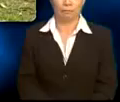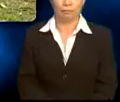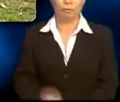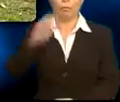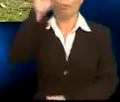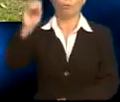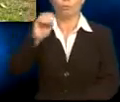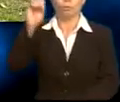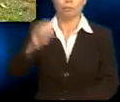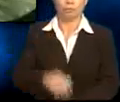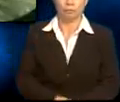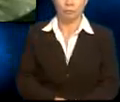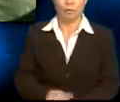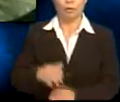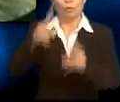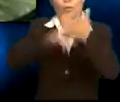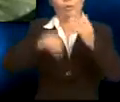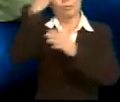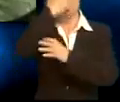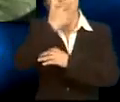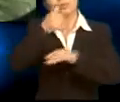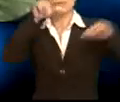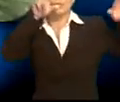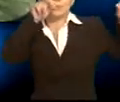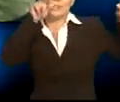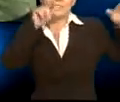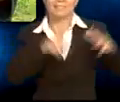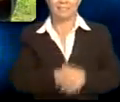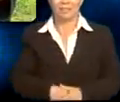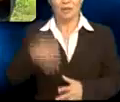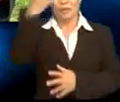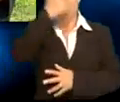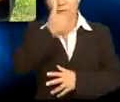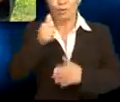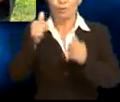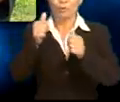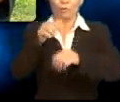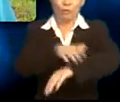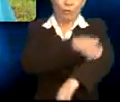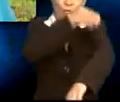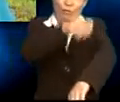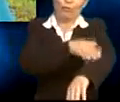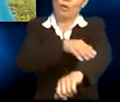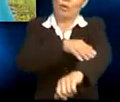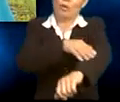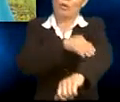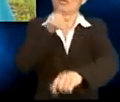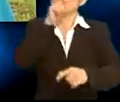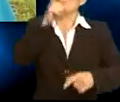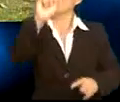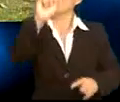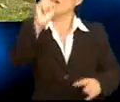Wow. What a beautiful bird. With beautiful blue feathers. Really? Where?